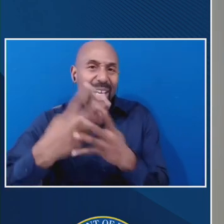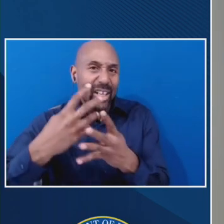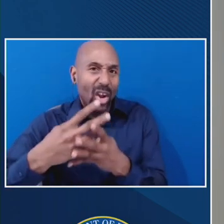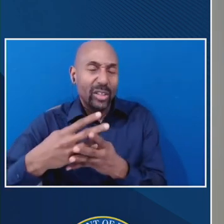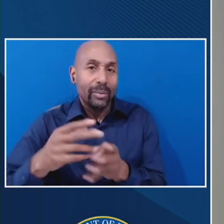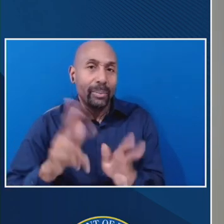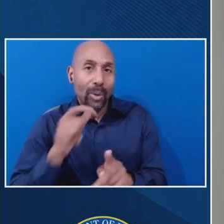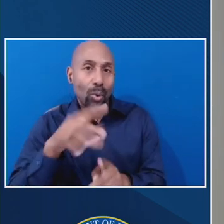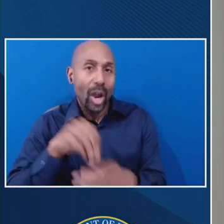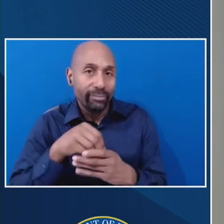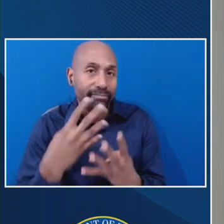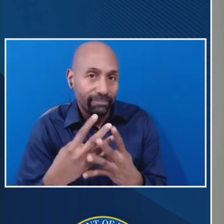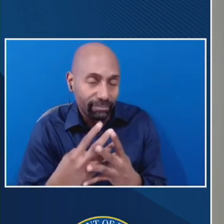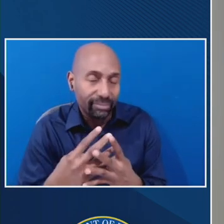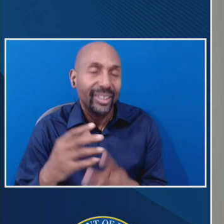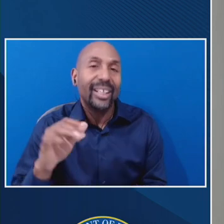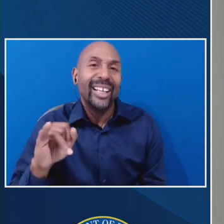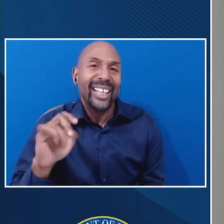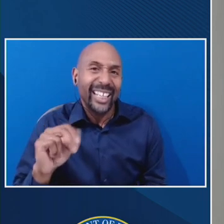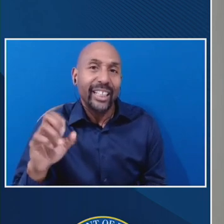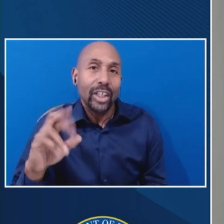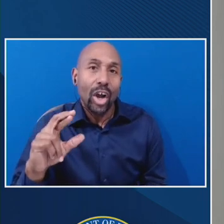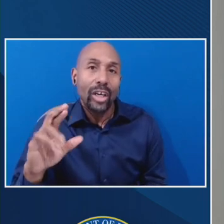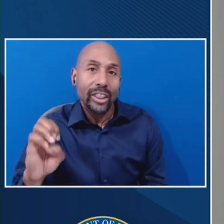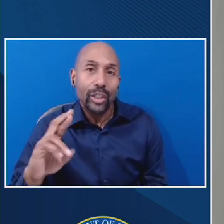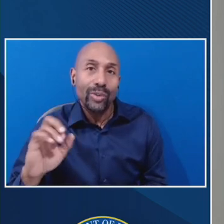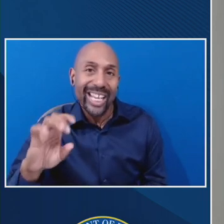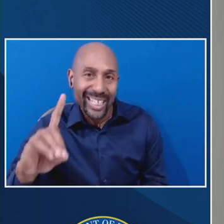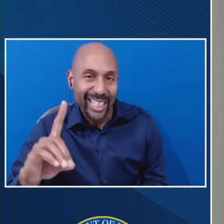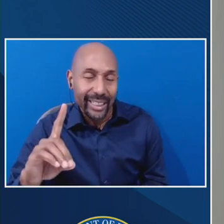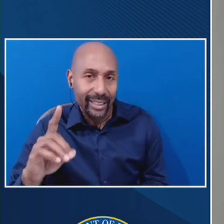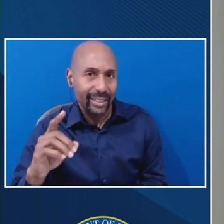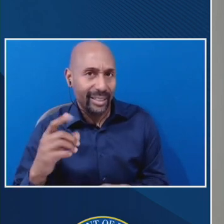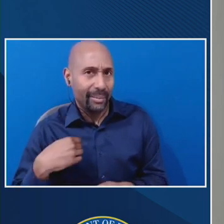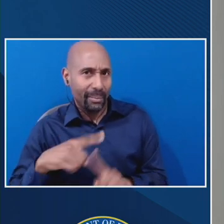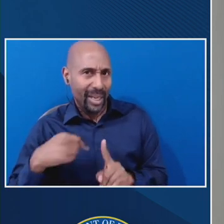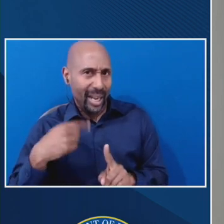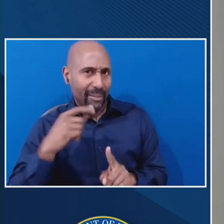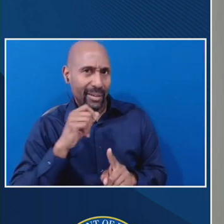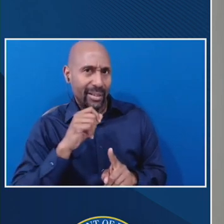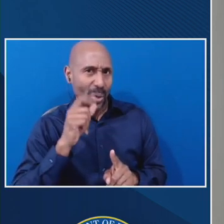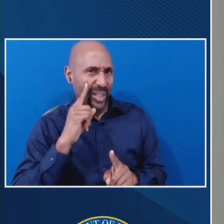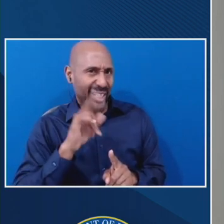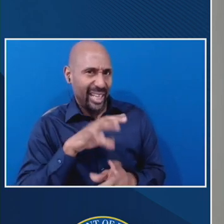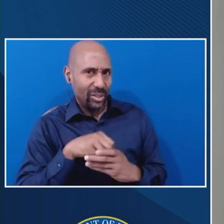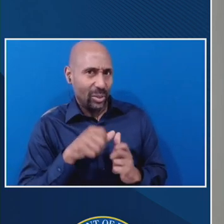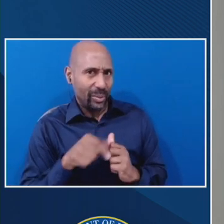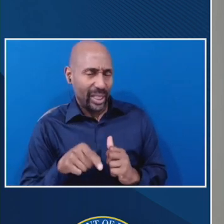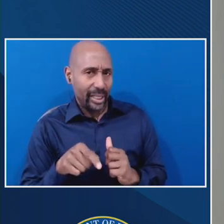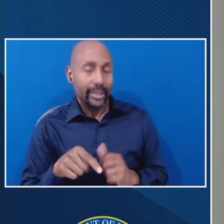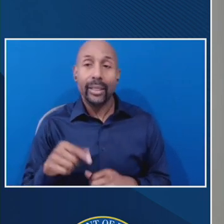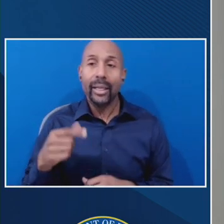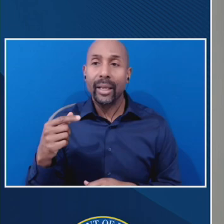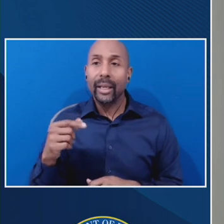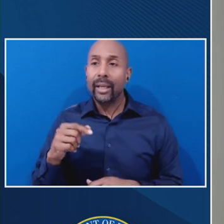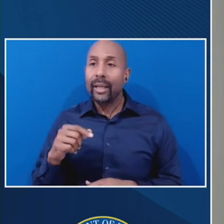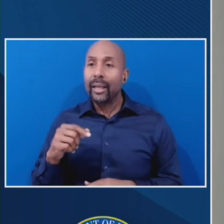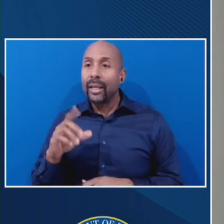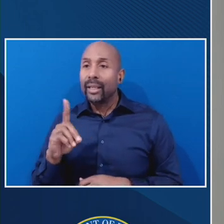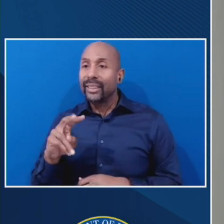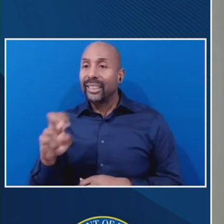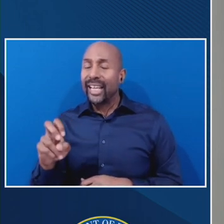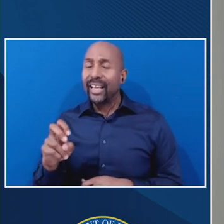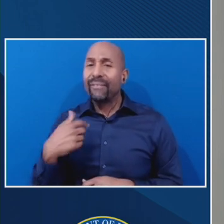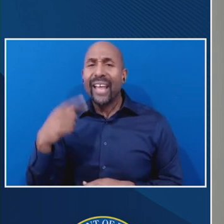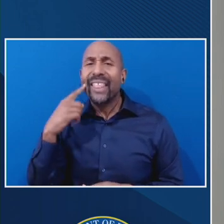want to make sure with Barmak, I think he was referring to this particular, um, exemption as it might apply to an incarcerated student, if that's wrong,